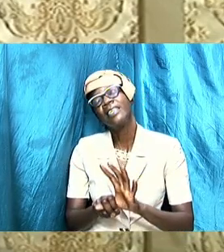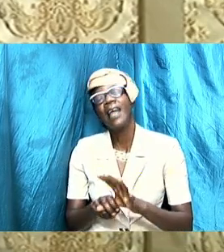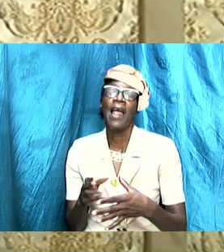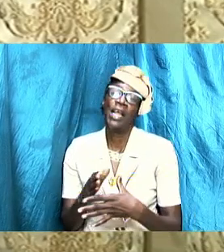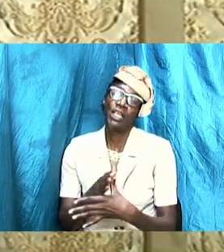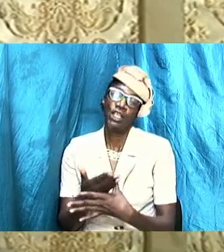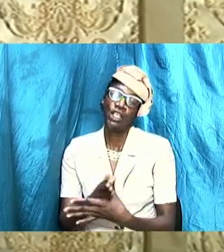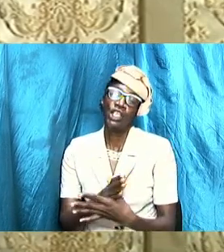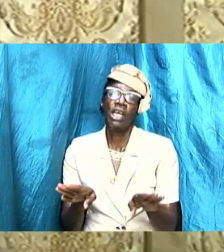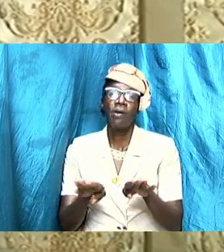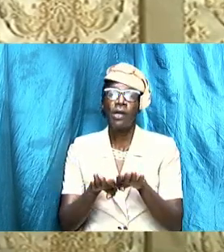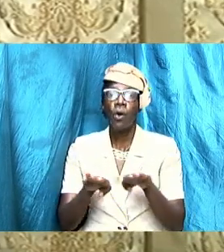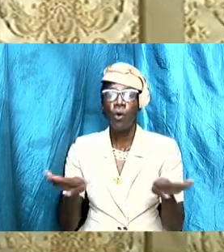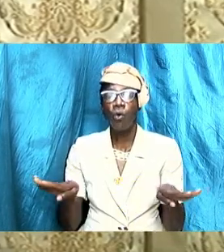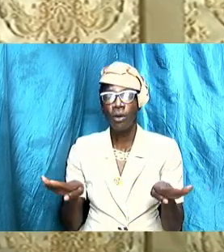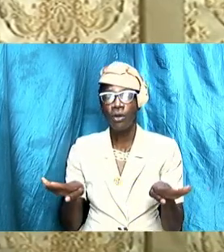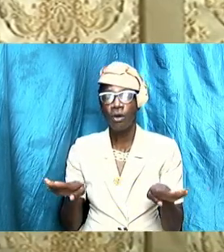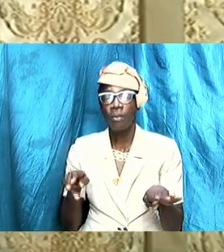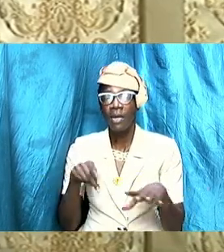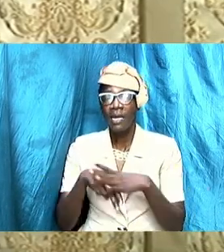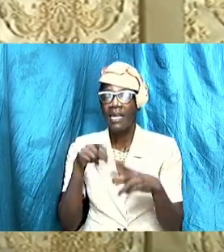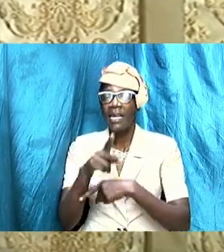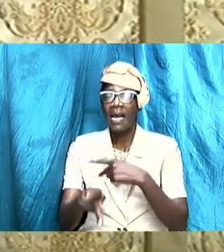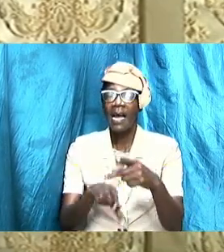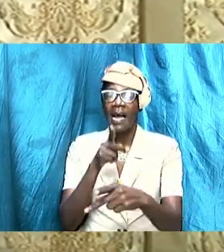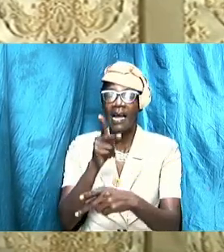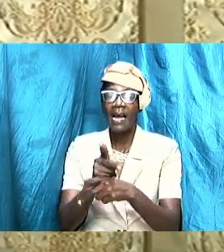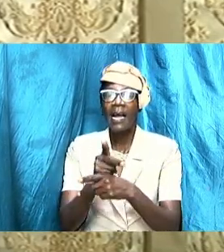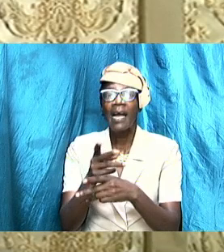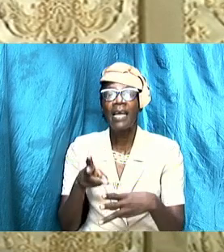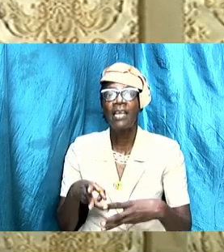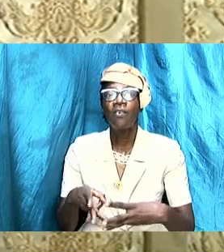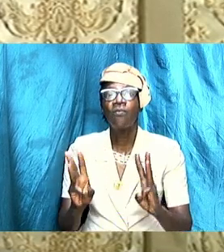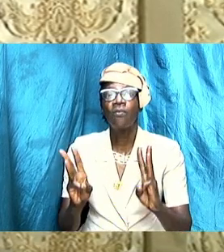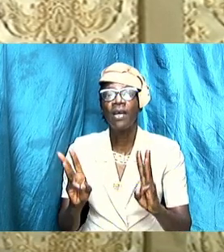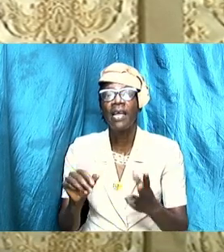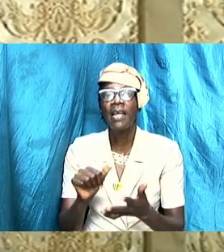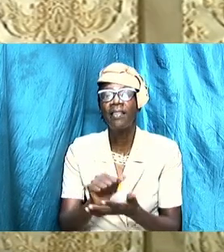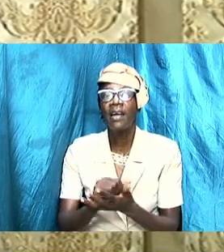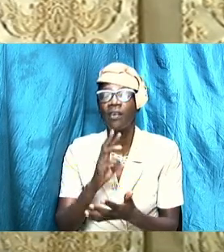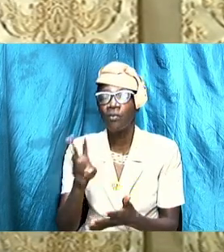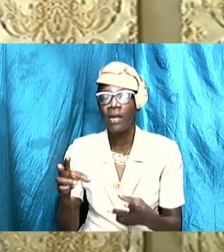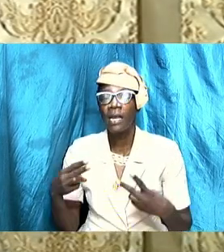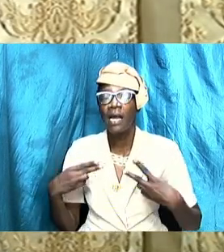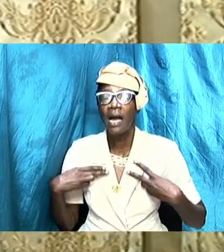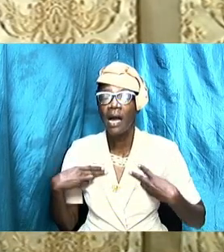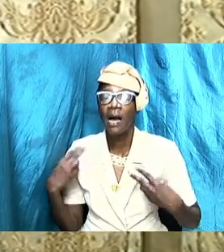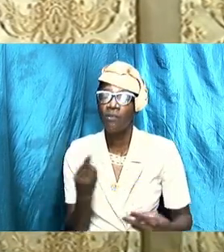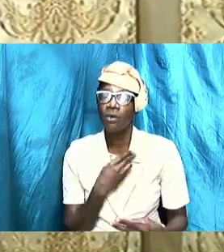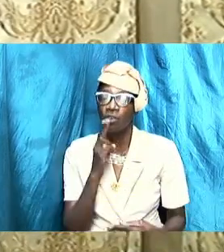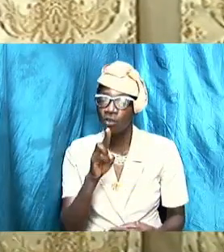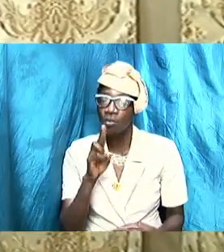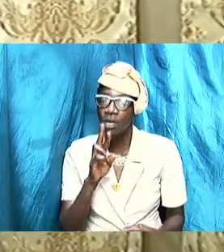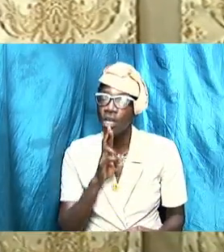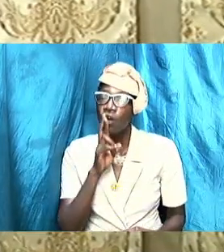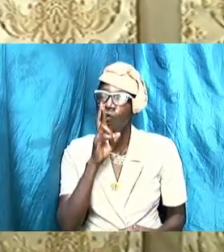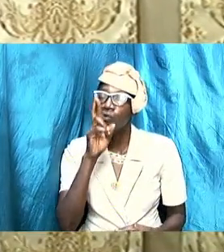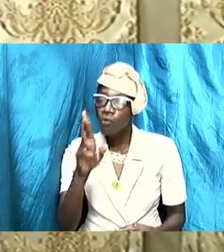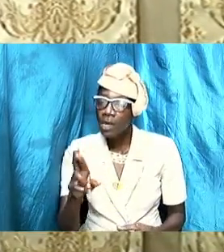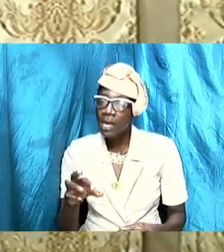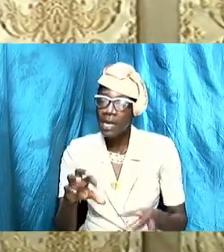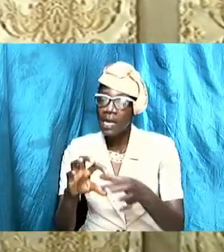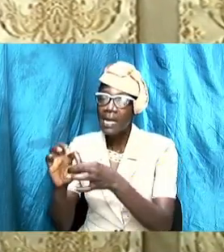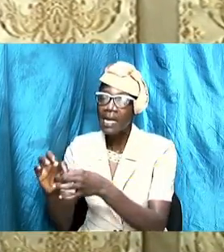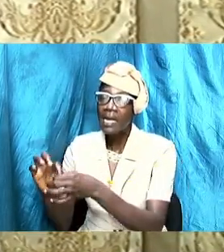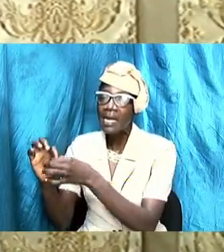open up in a kind of way that will have us to be really engaged in the